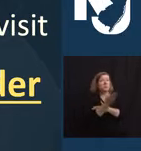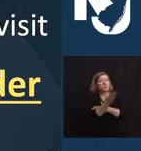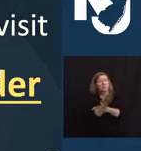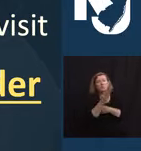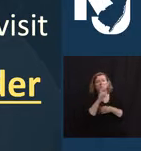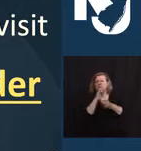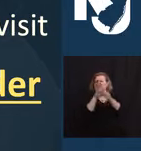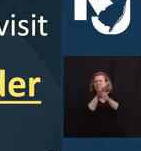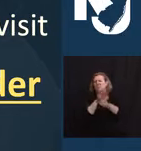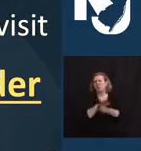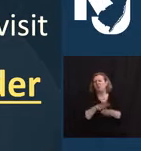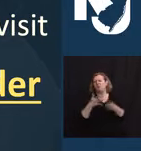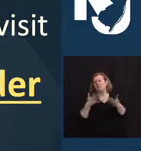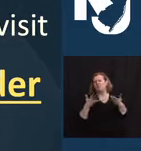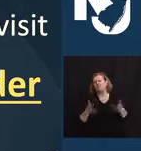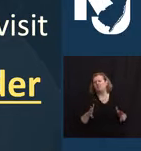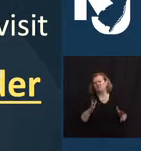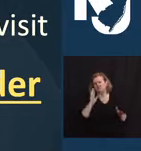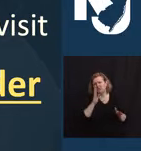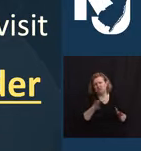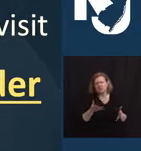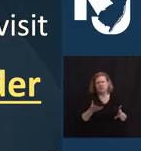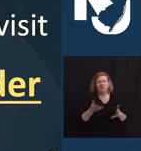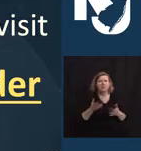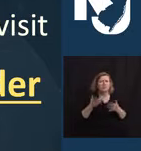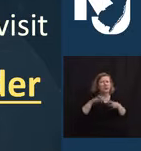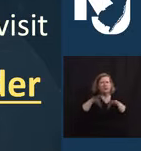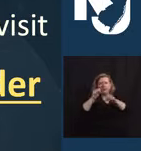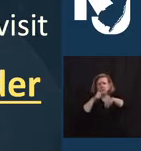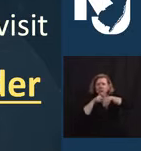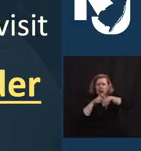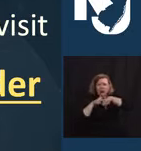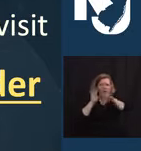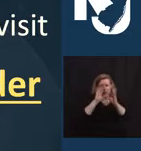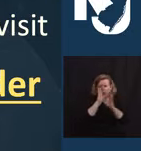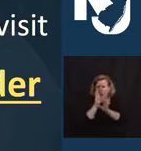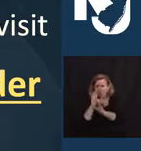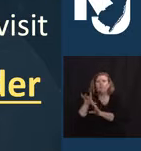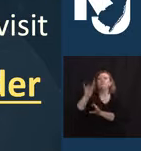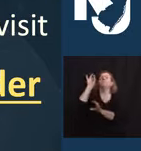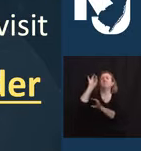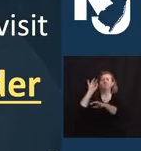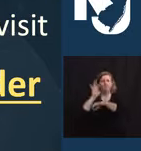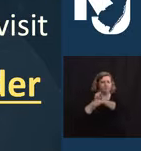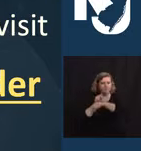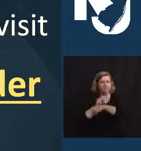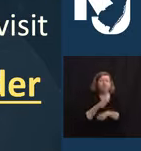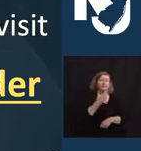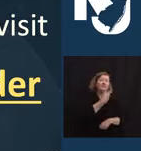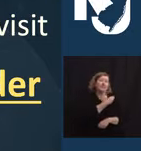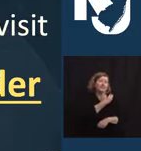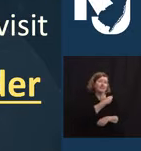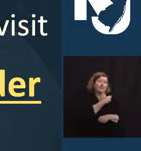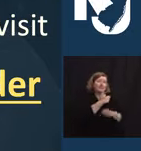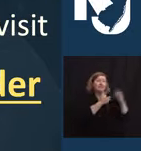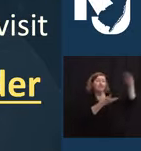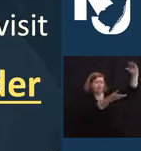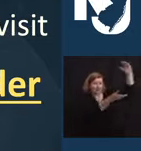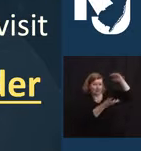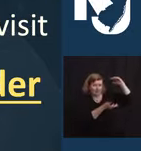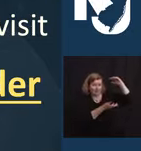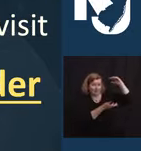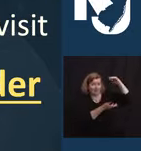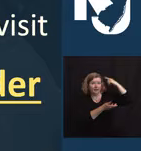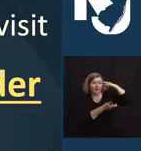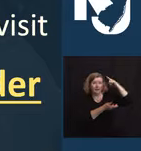fast. And it may take a little time to find a slot as the vaccine supply continues to not quite stay up